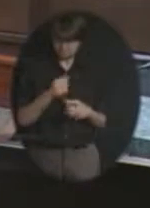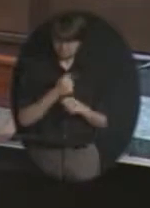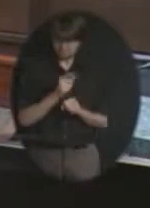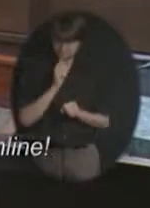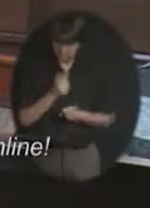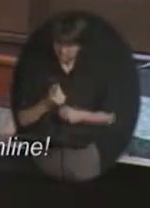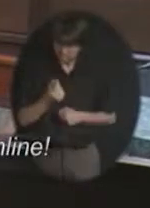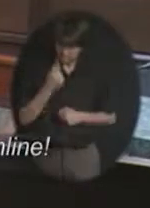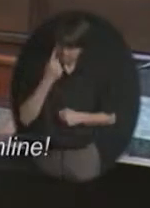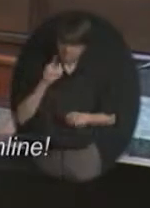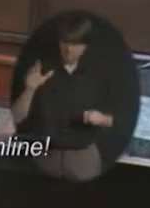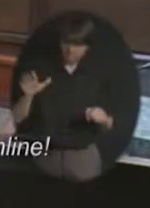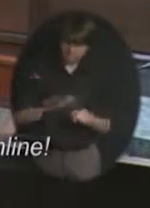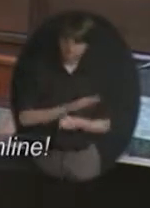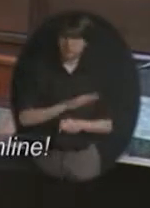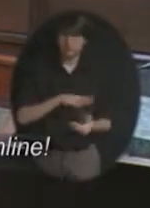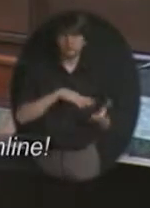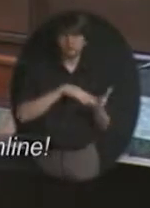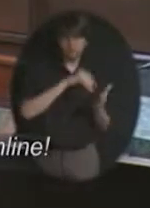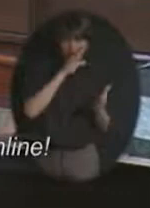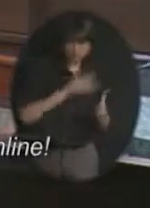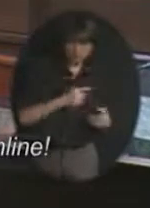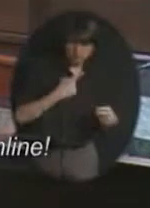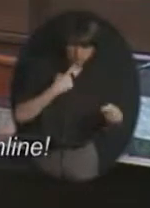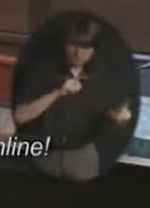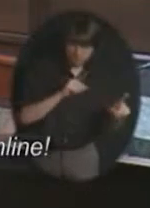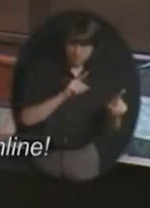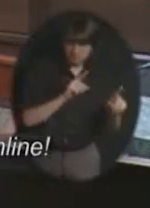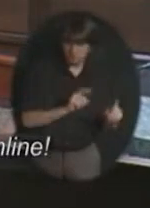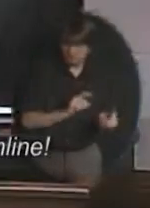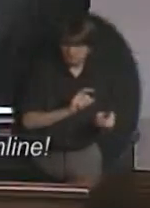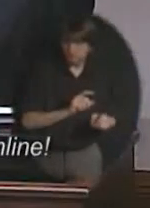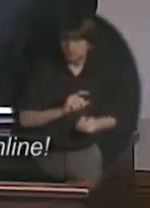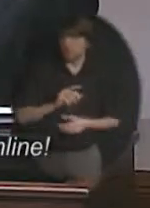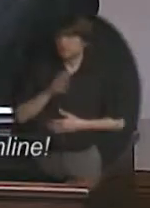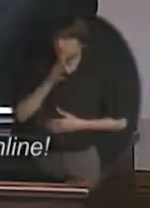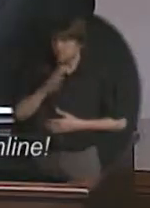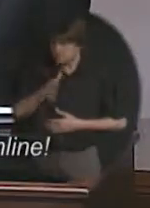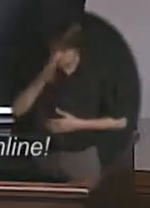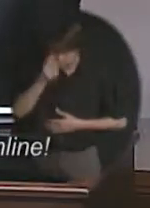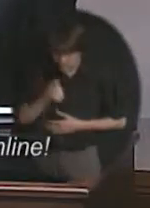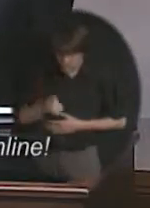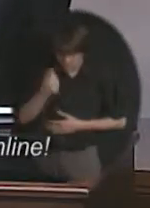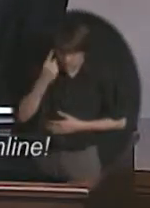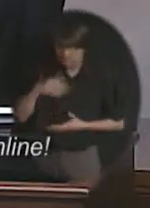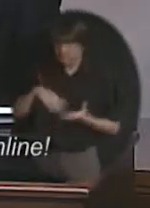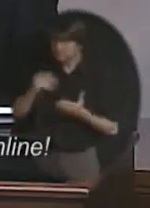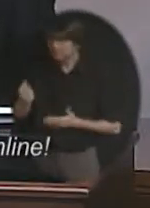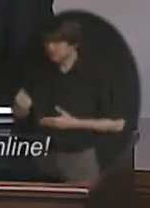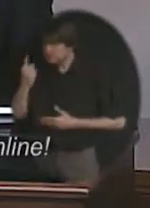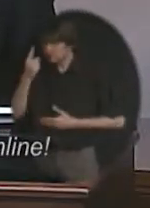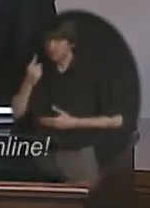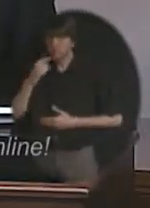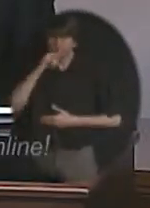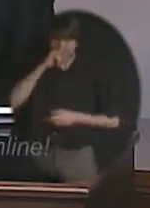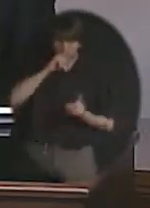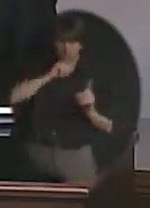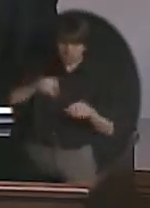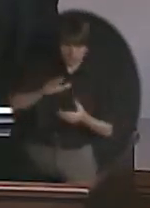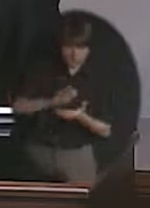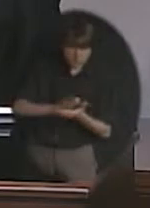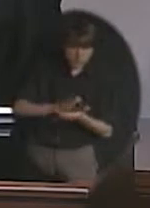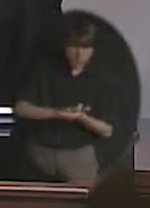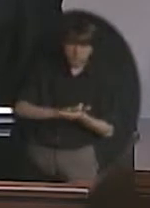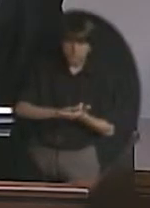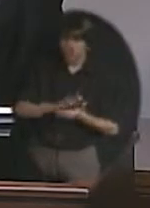It's student achievement scores. It's students' perceptions. It's parents' perceptions. It's attendance data. So it's all that data